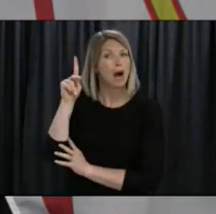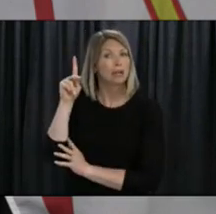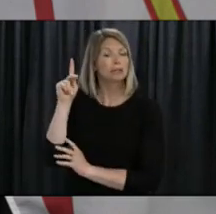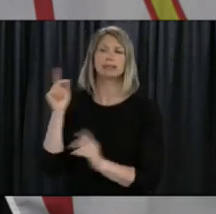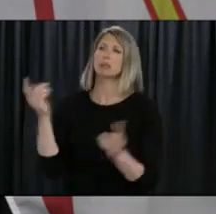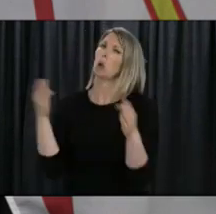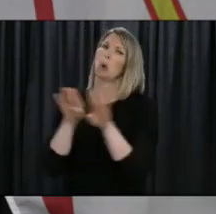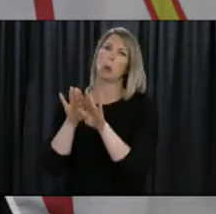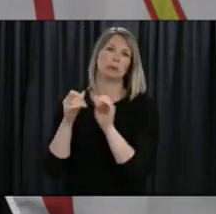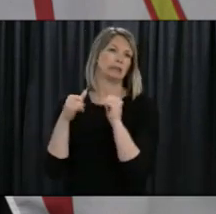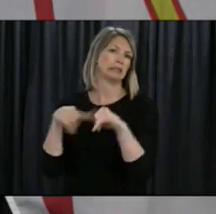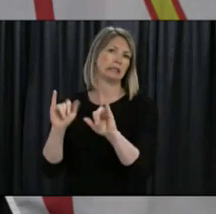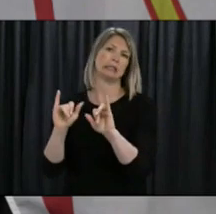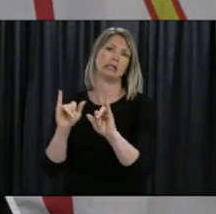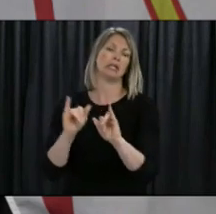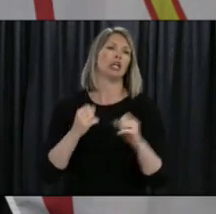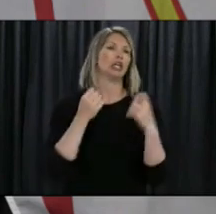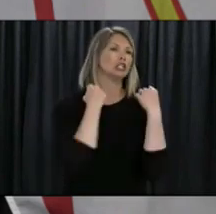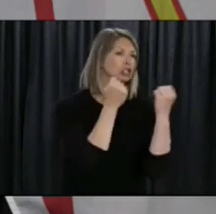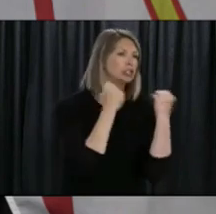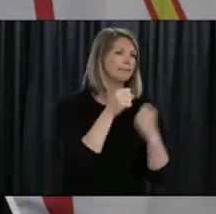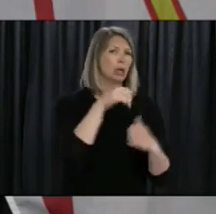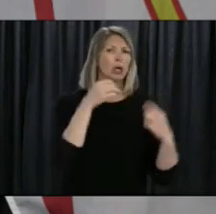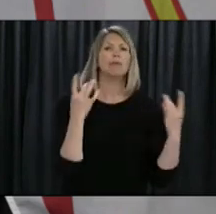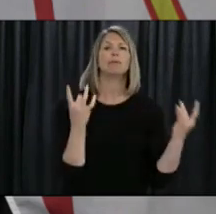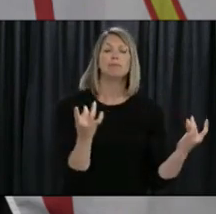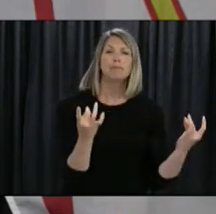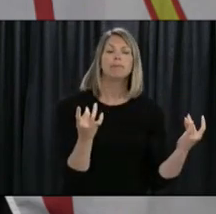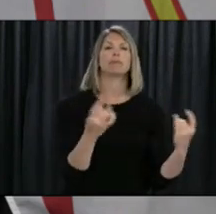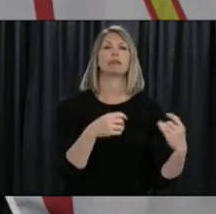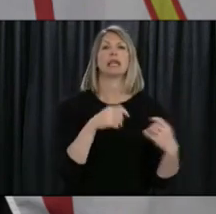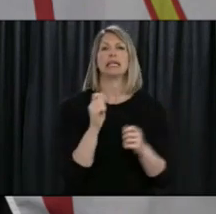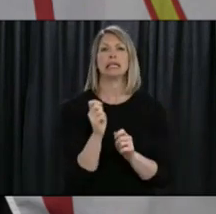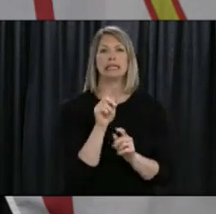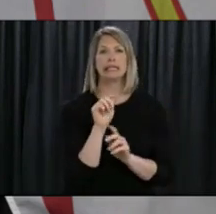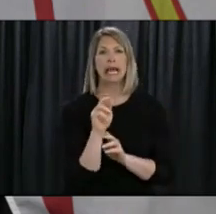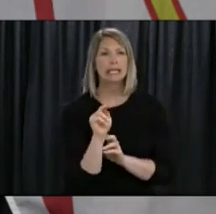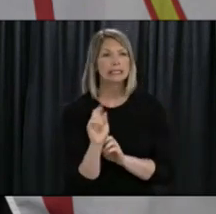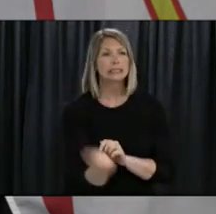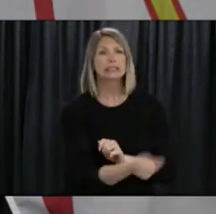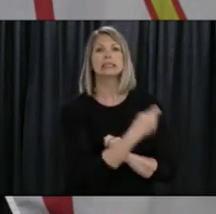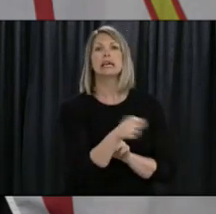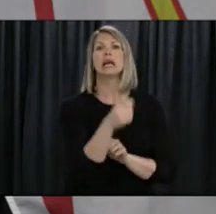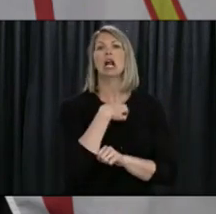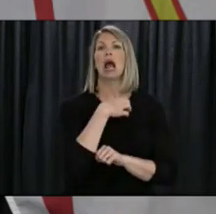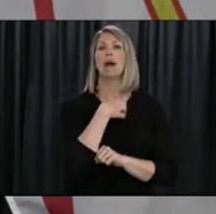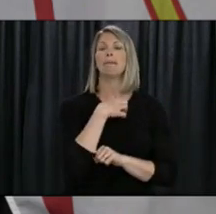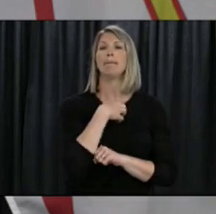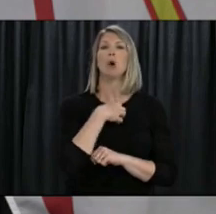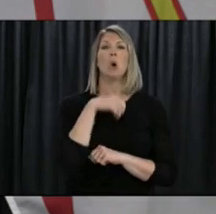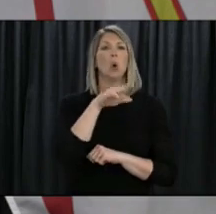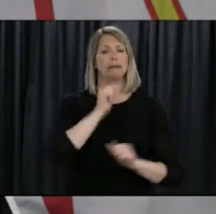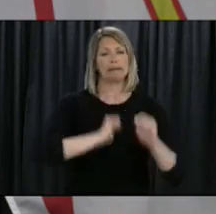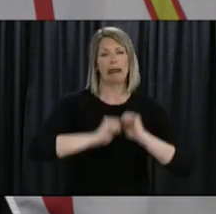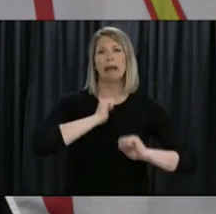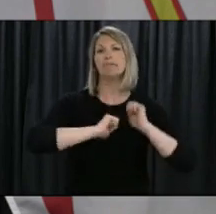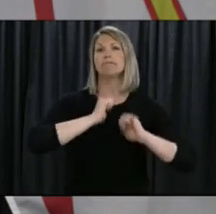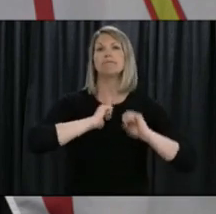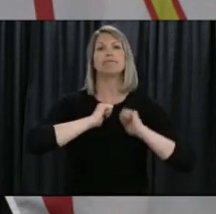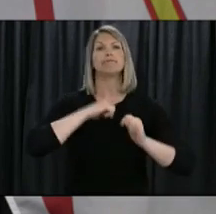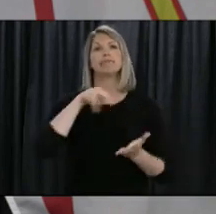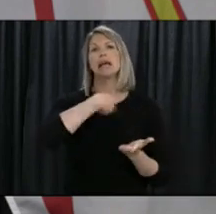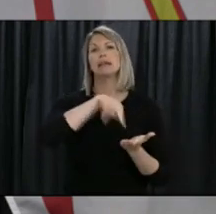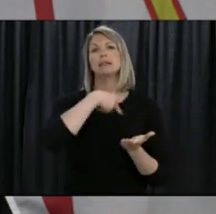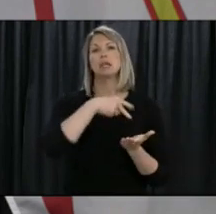fitness facilities, yoga studios, tennis and squash facilities, arenas, dance studios, and performance spaces will remain closed.